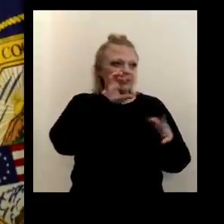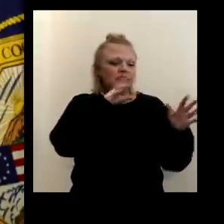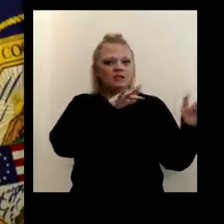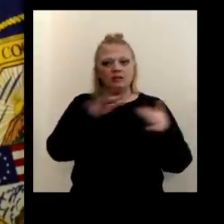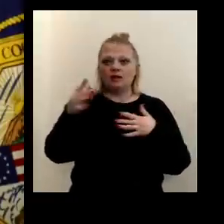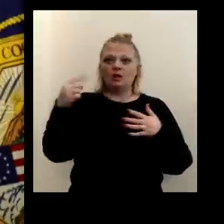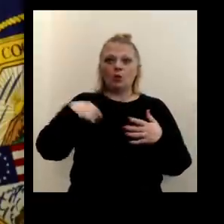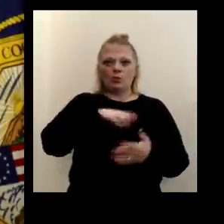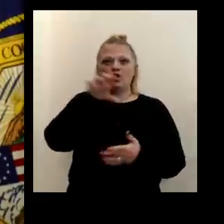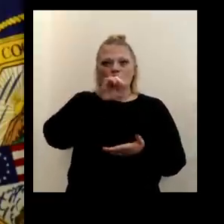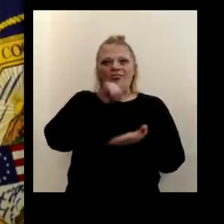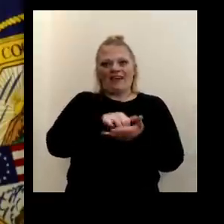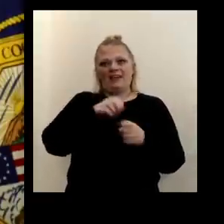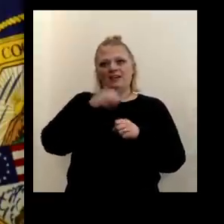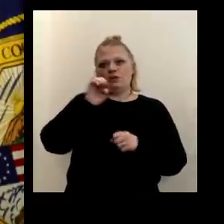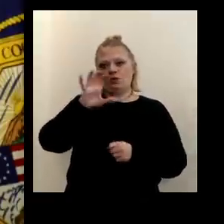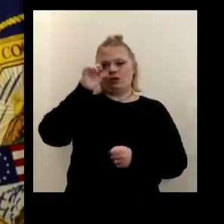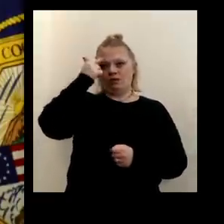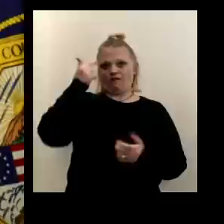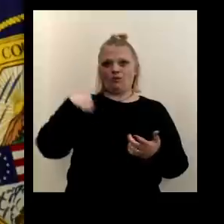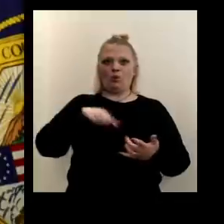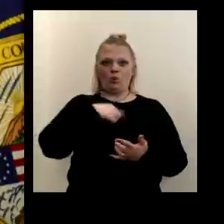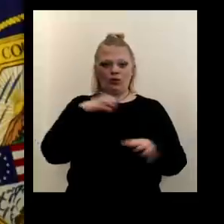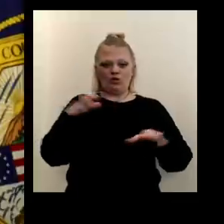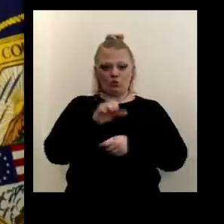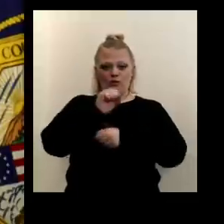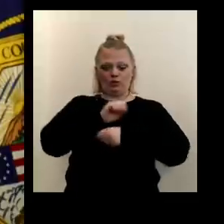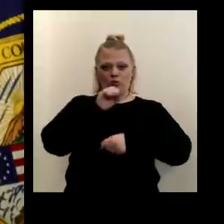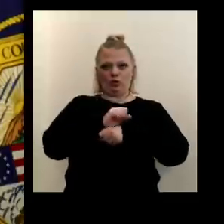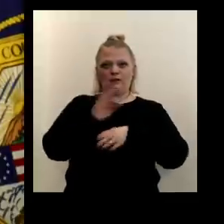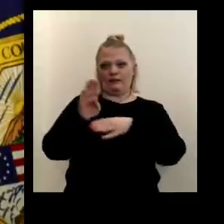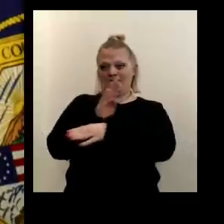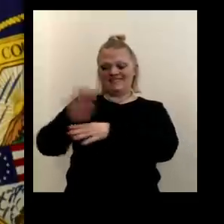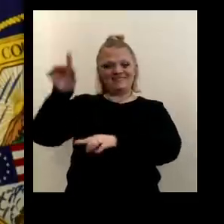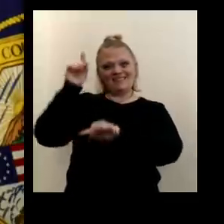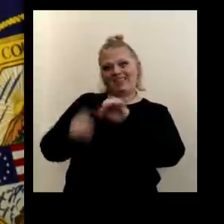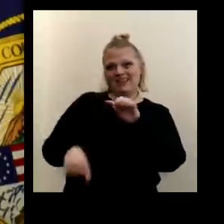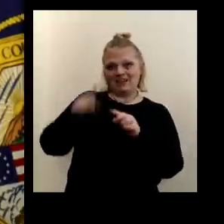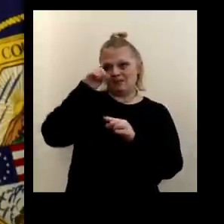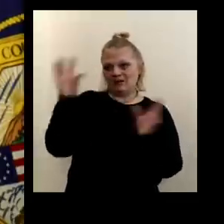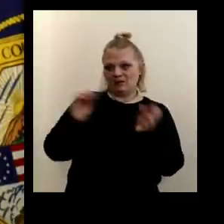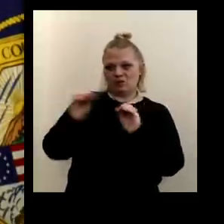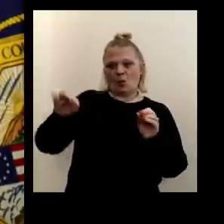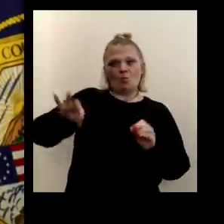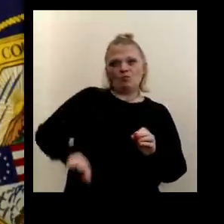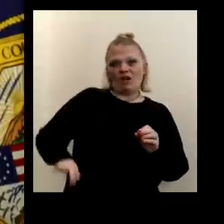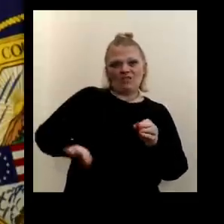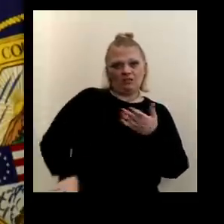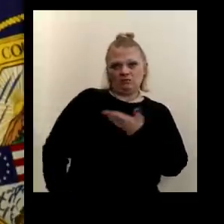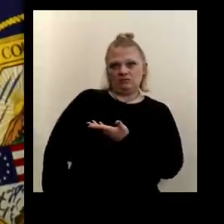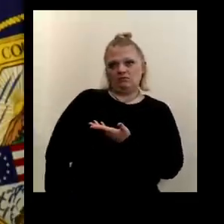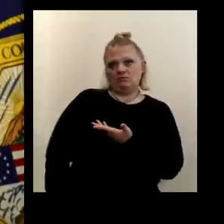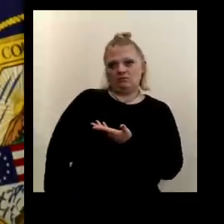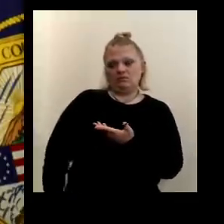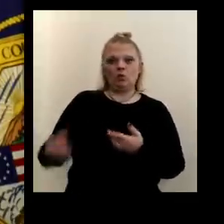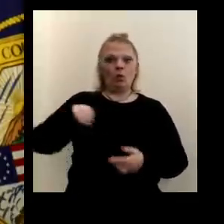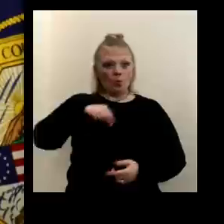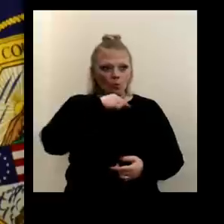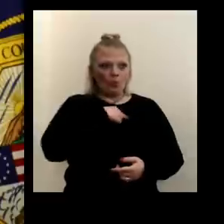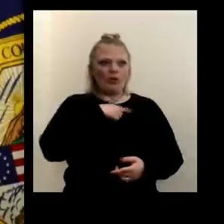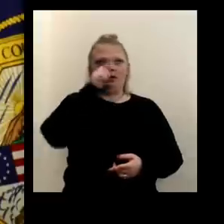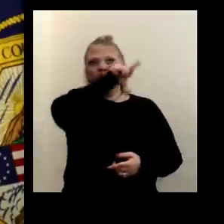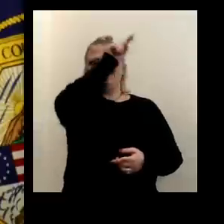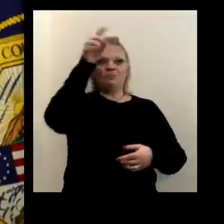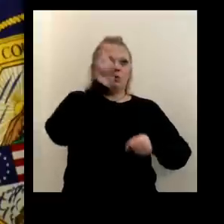we do in Erie County government. We do the work that businesses can't do because there's no profit to be made in it. We're out there working